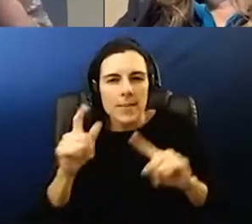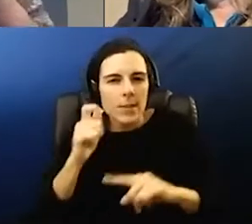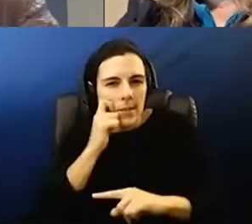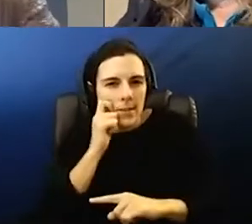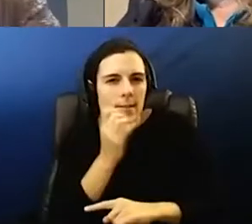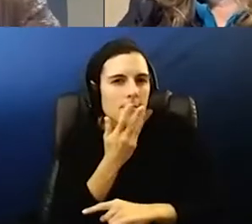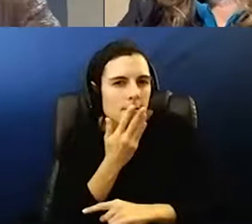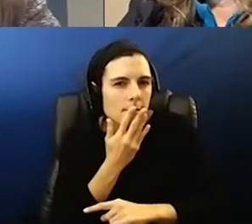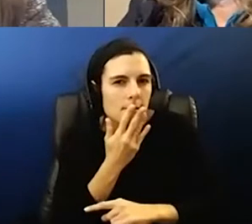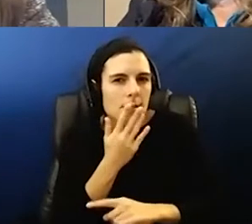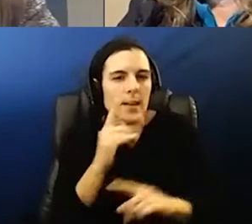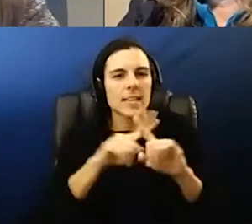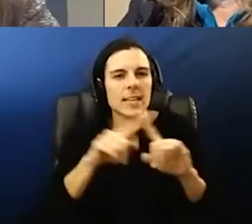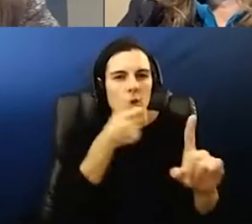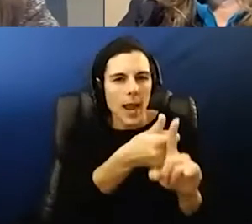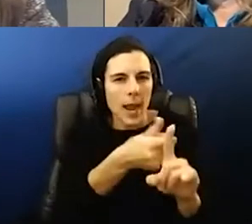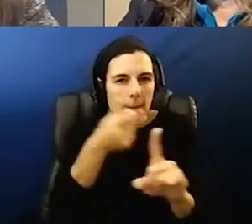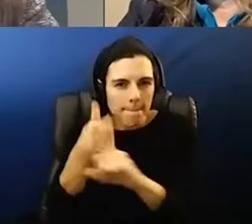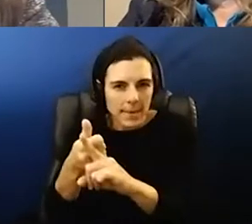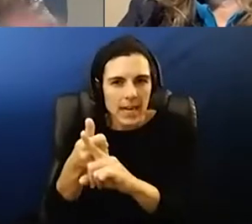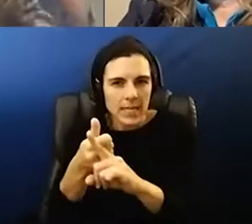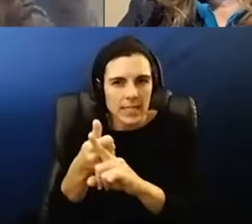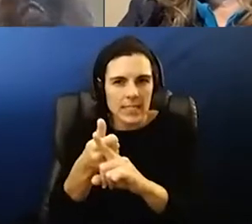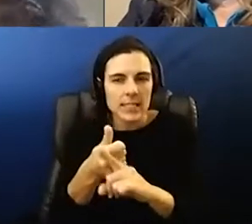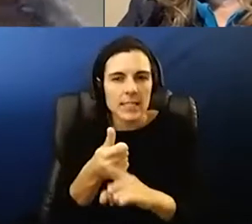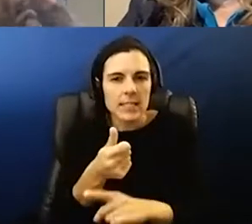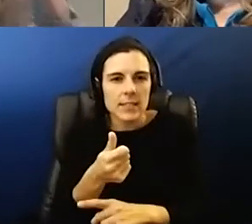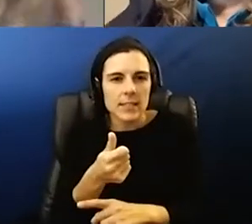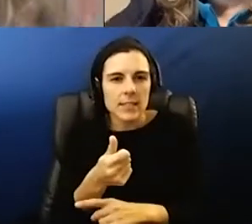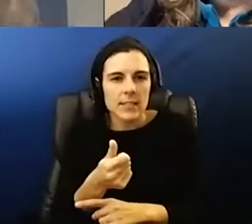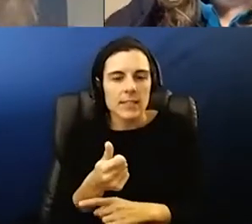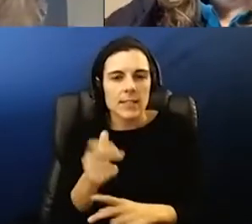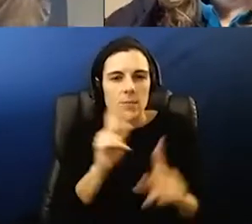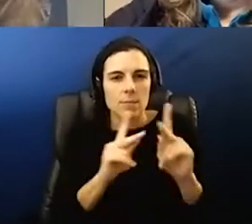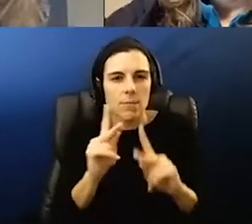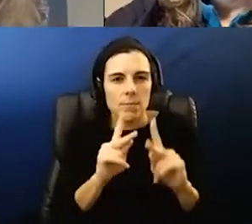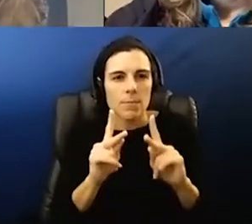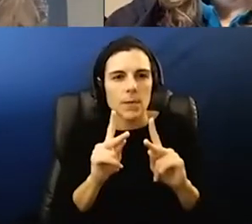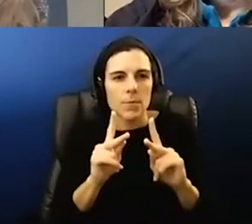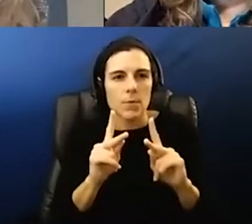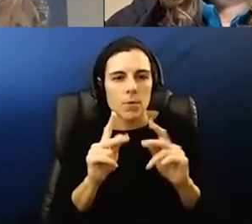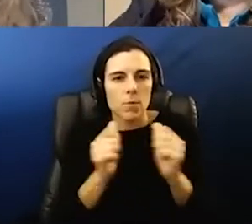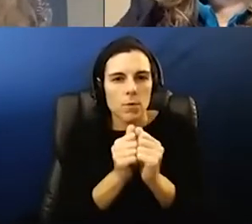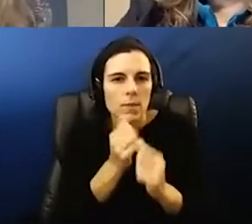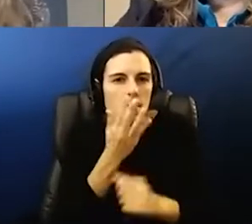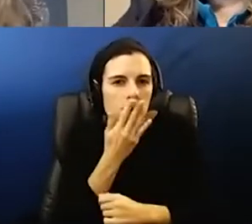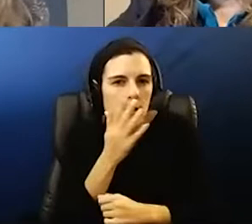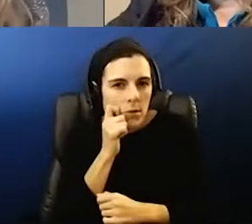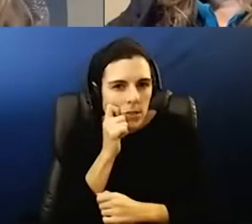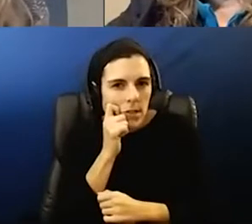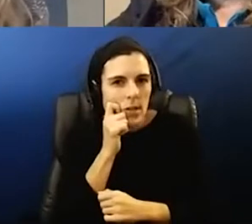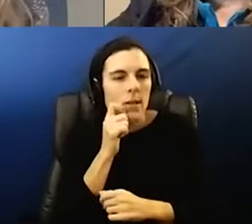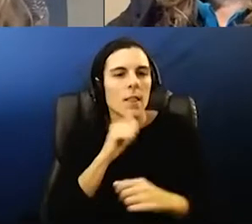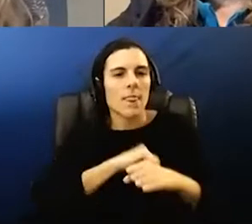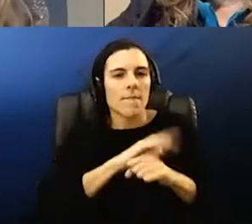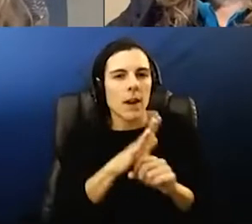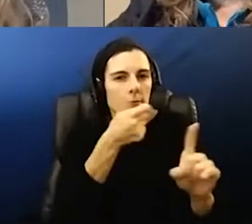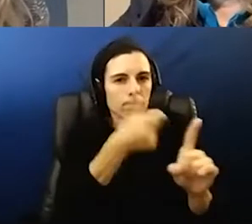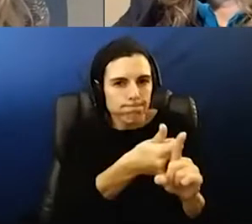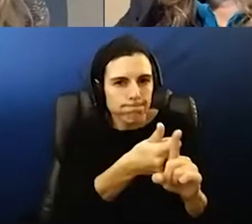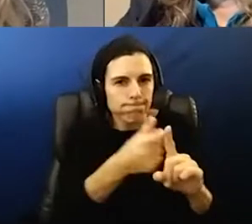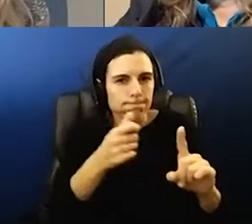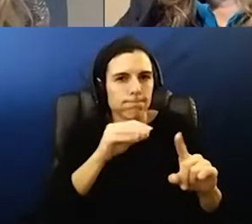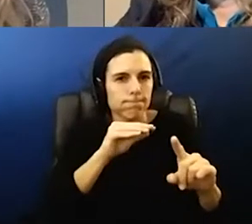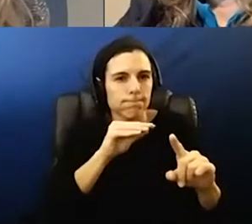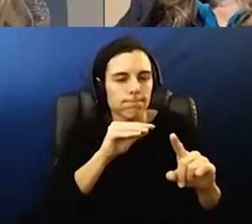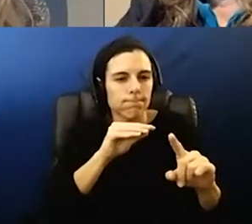in impacting people of color and it does uh the the virus absolutely does um so what